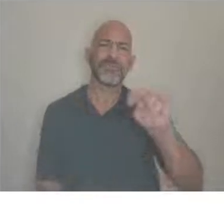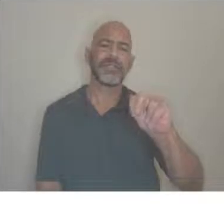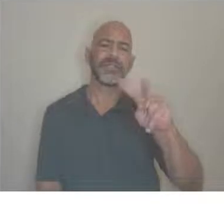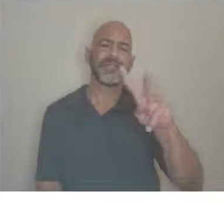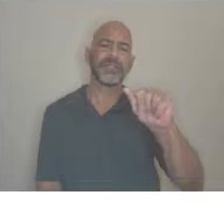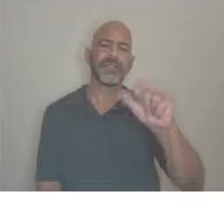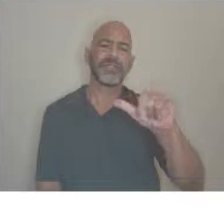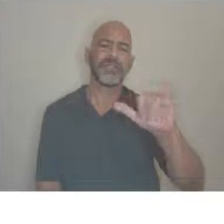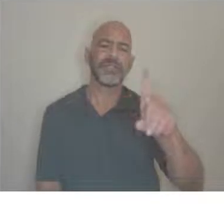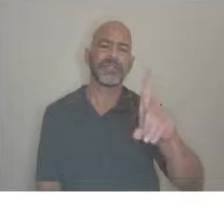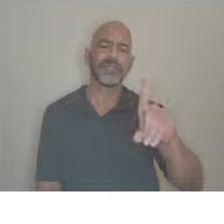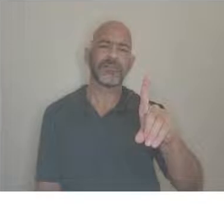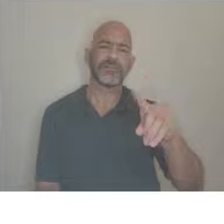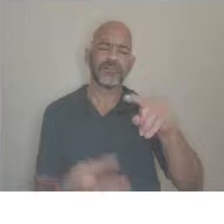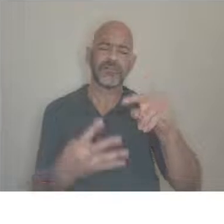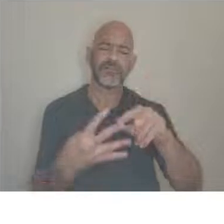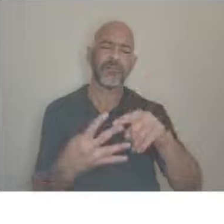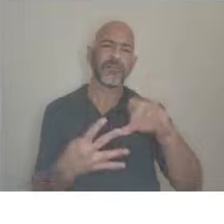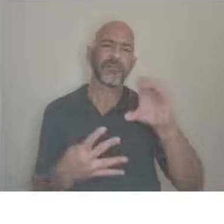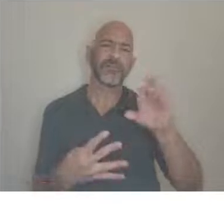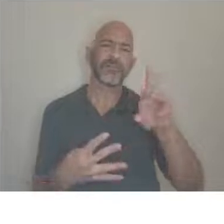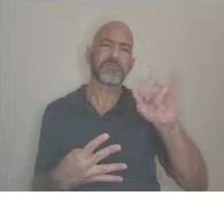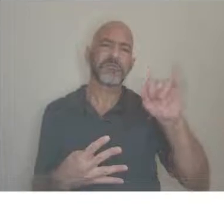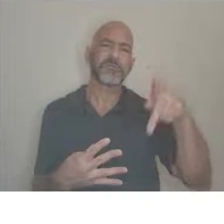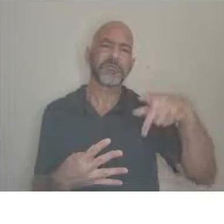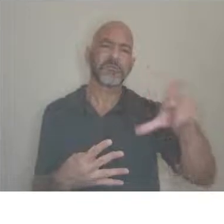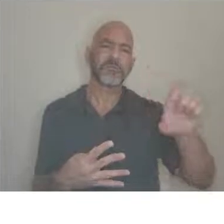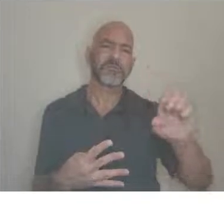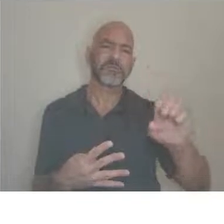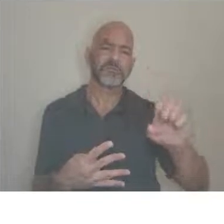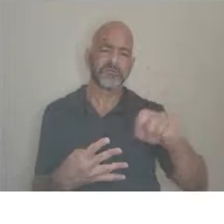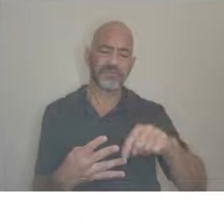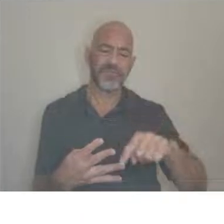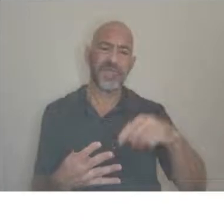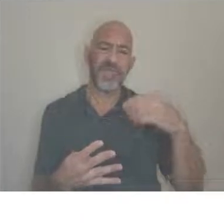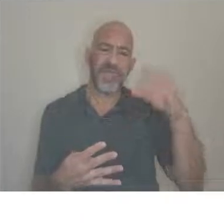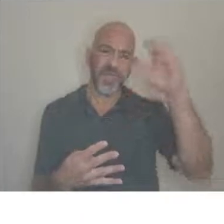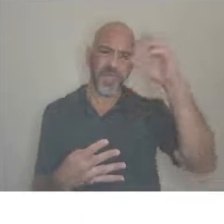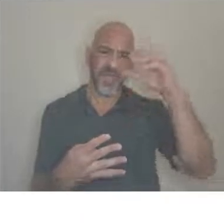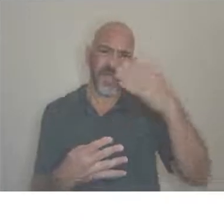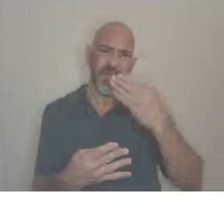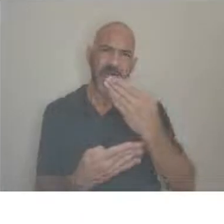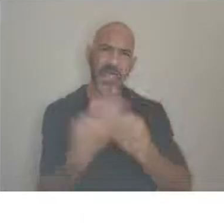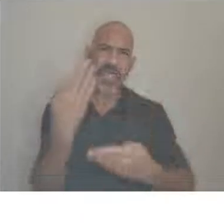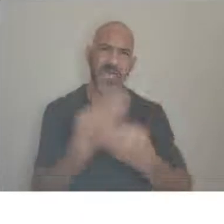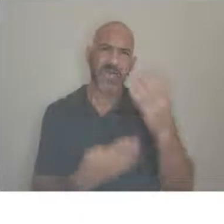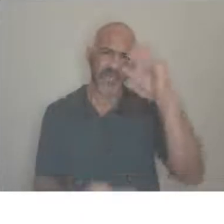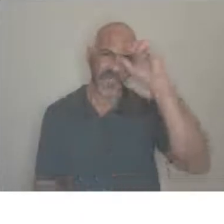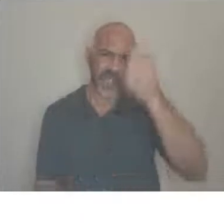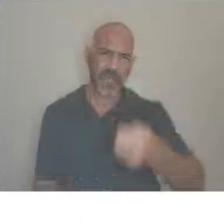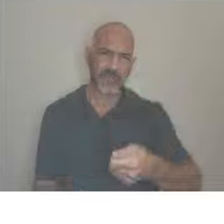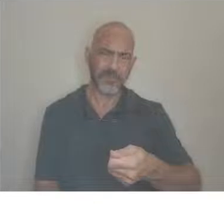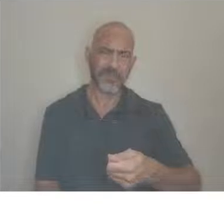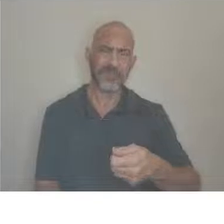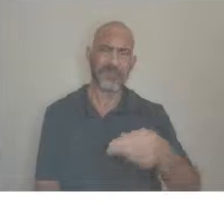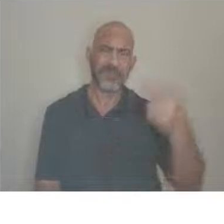handicapped, retarded, the R word. Um,